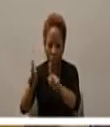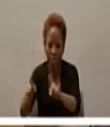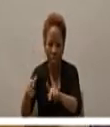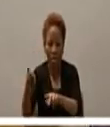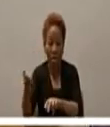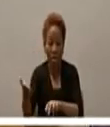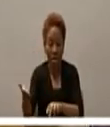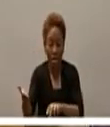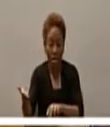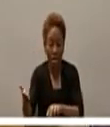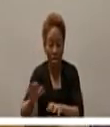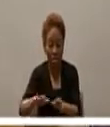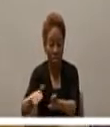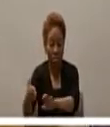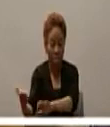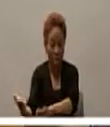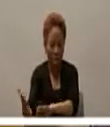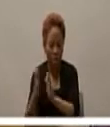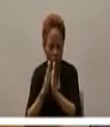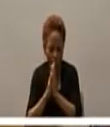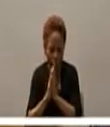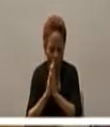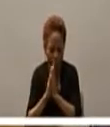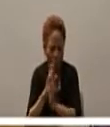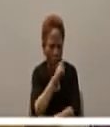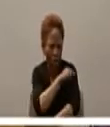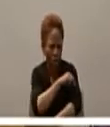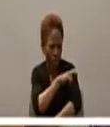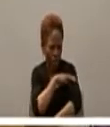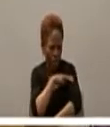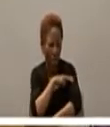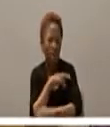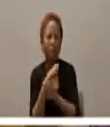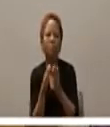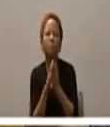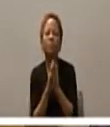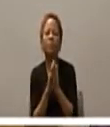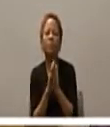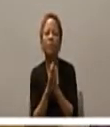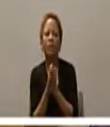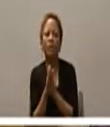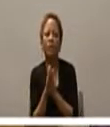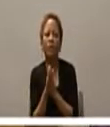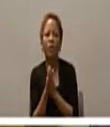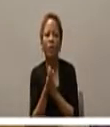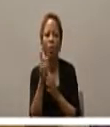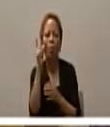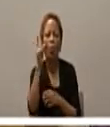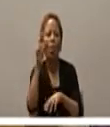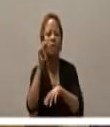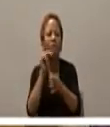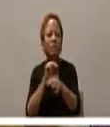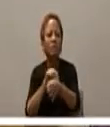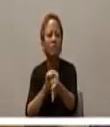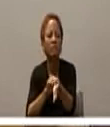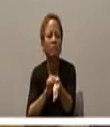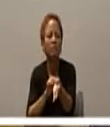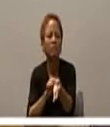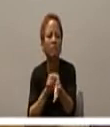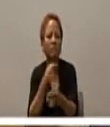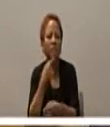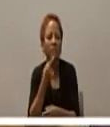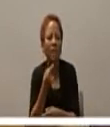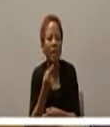and and just before we we were doing that one of the nurses came out of the